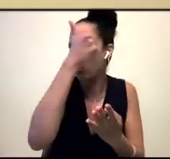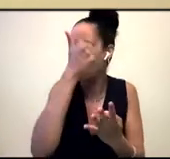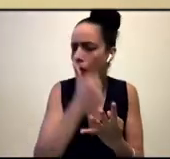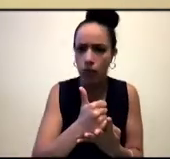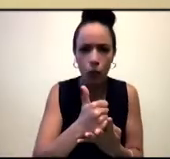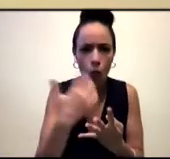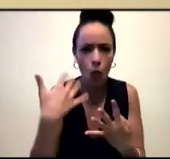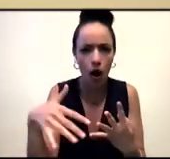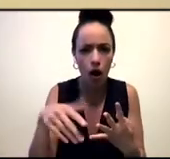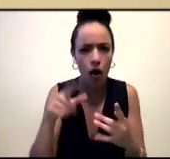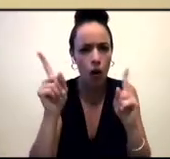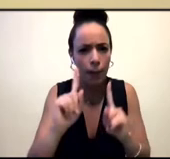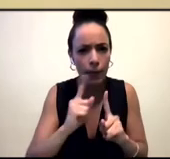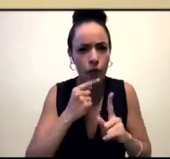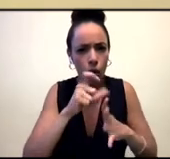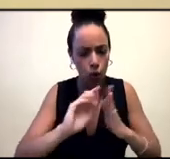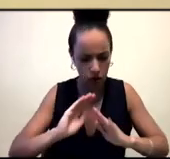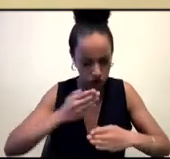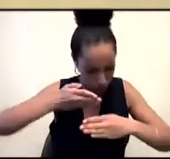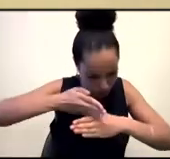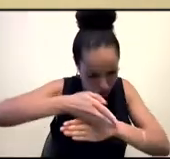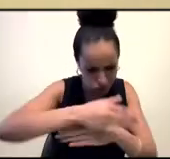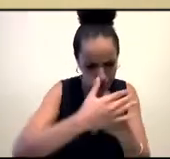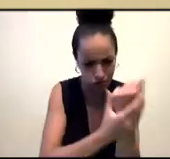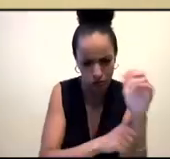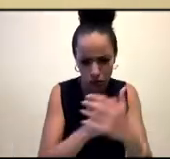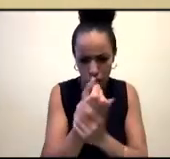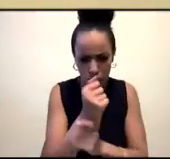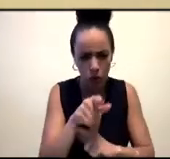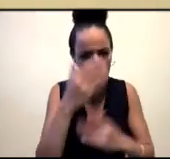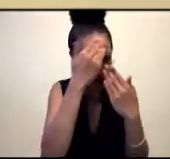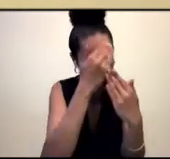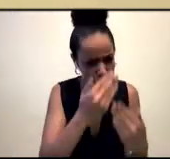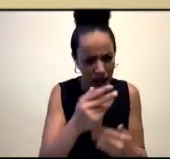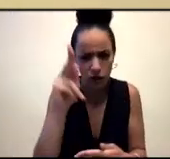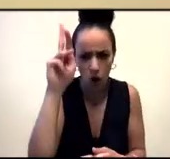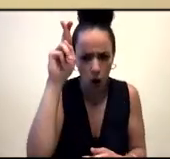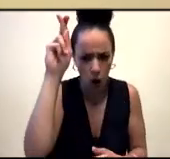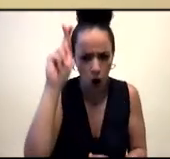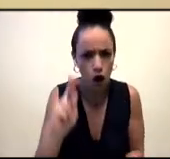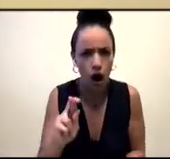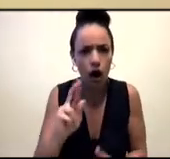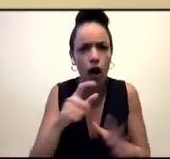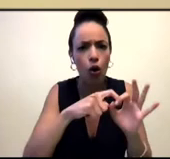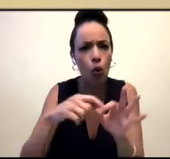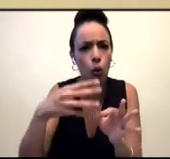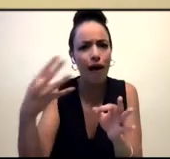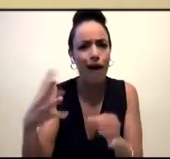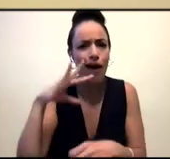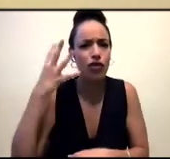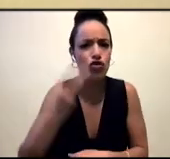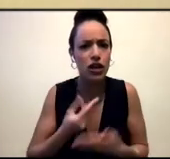about how we nourish, honour and hold the stories of queer and trans Muslims today and in the past.